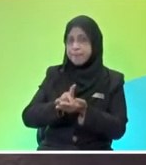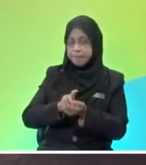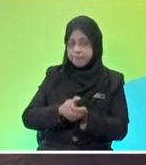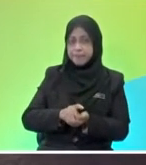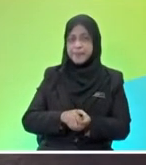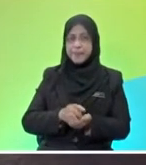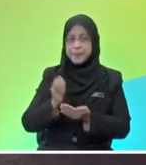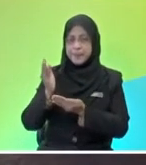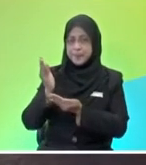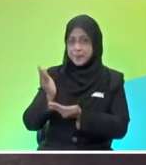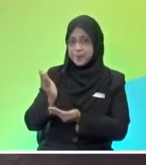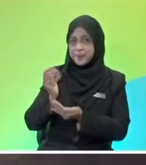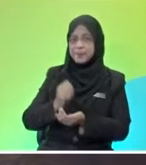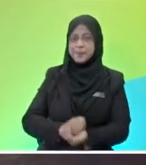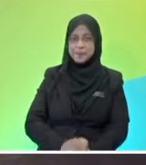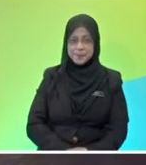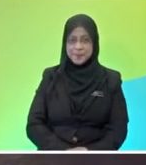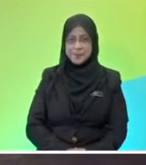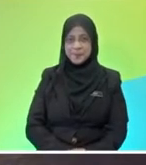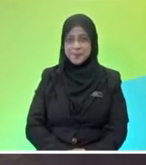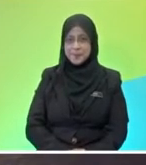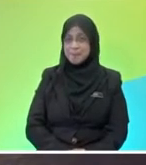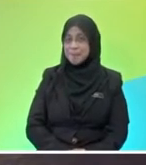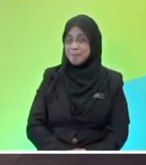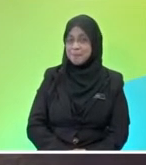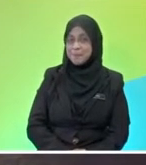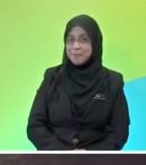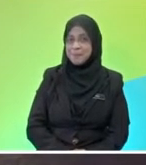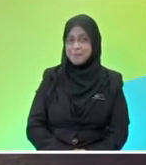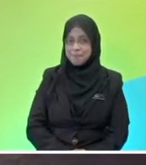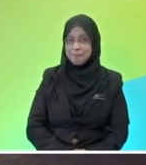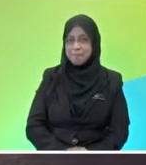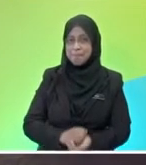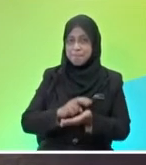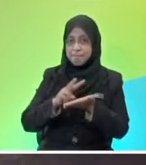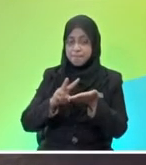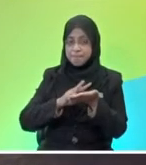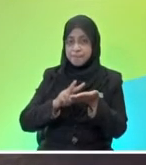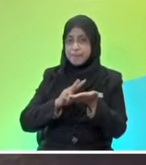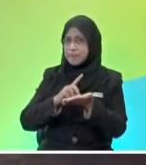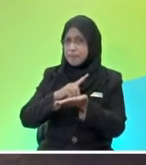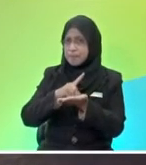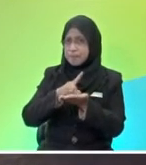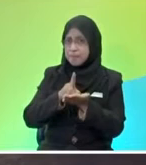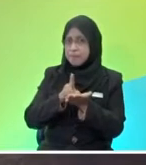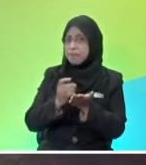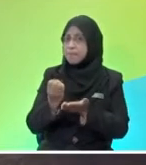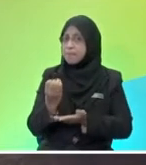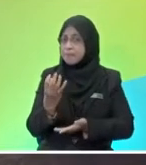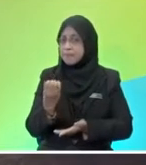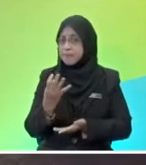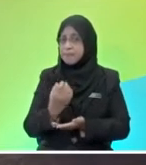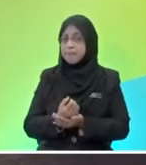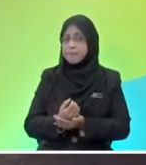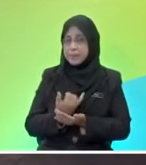objects starts to fall? Okay. So, me try. Oh, there you go. Oops. Hold on, yeah. Okay. So, we have the eraser again